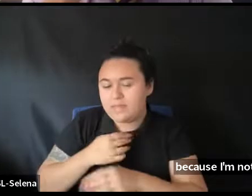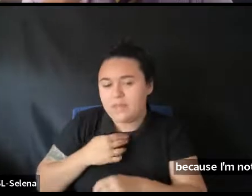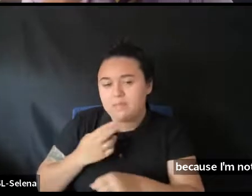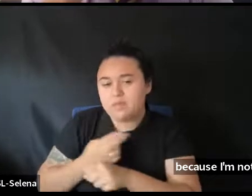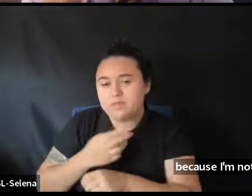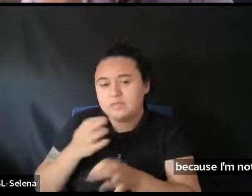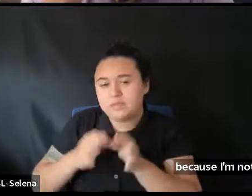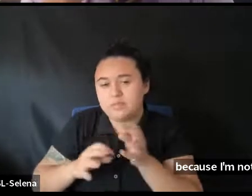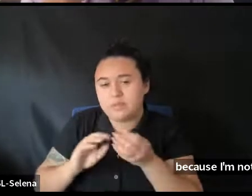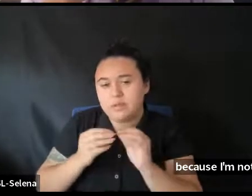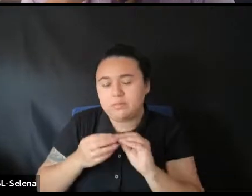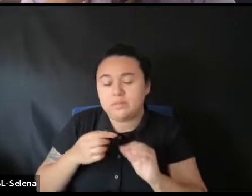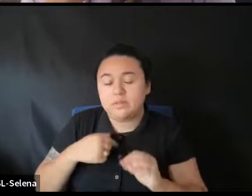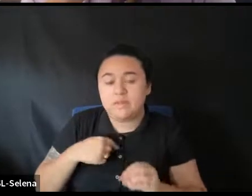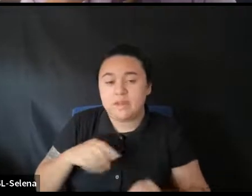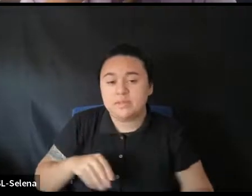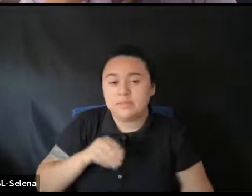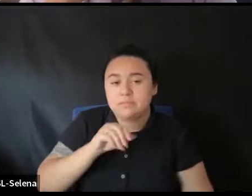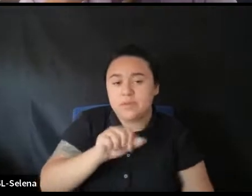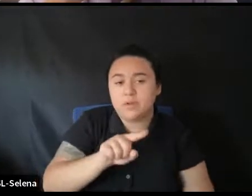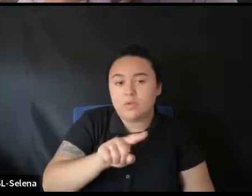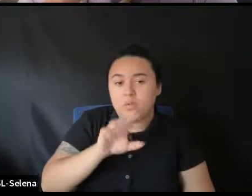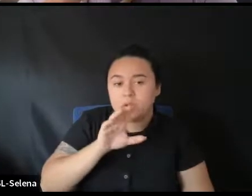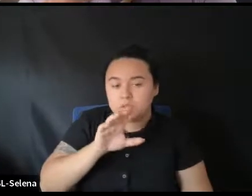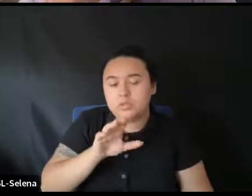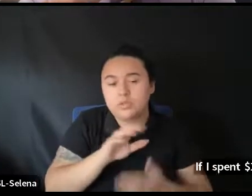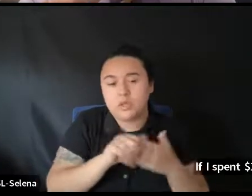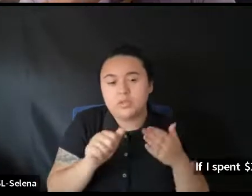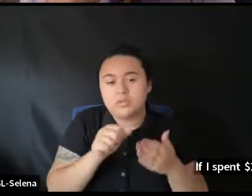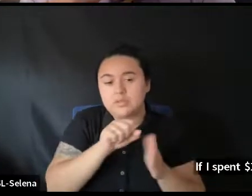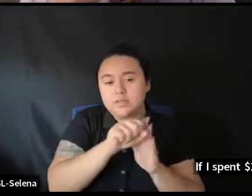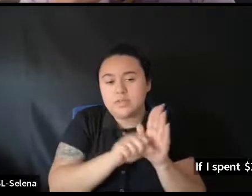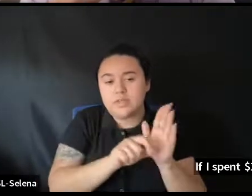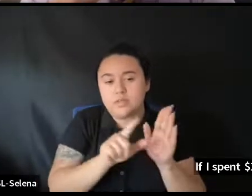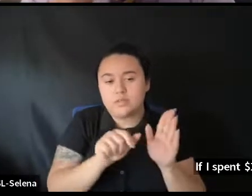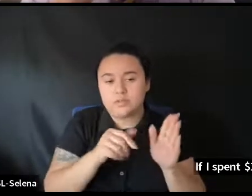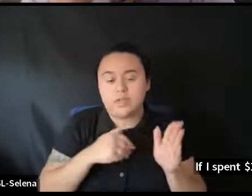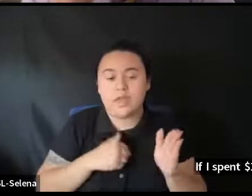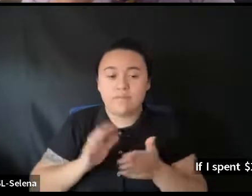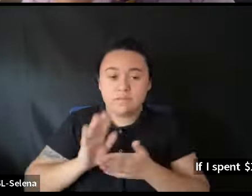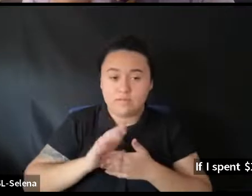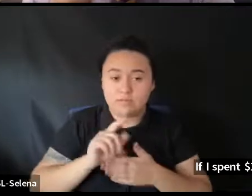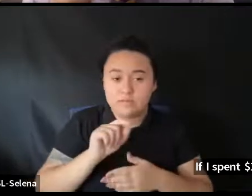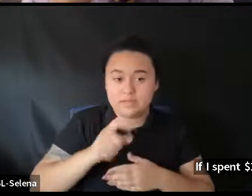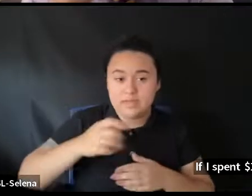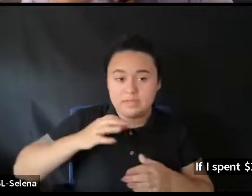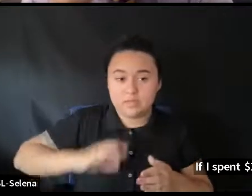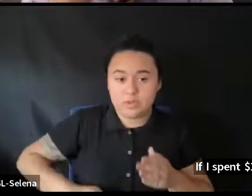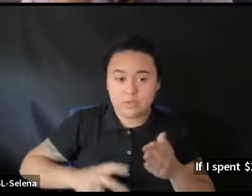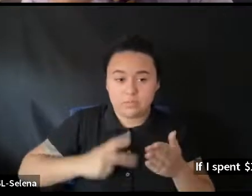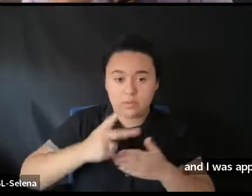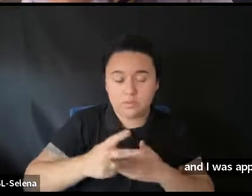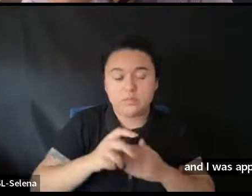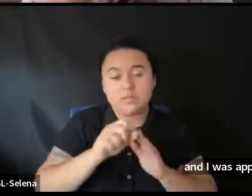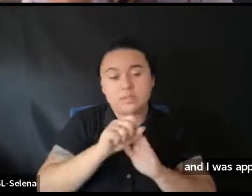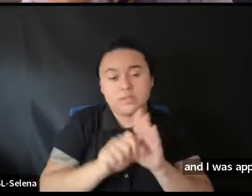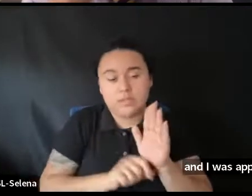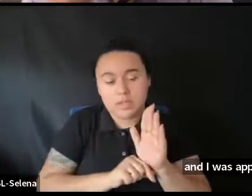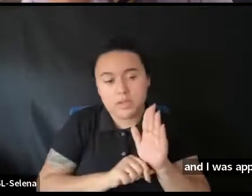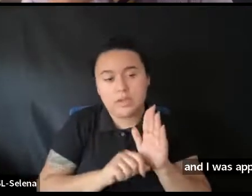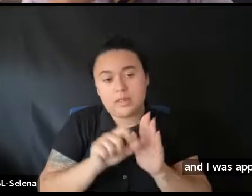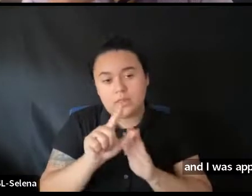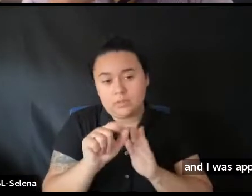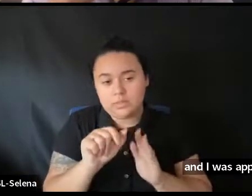of Louisiana. And I, and I was approved for their film tax credit program. The state of Louisiana